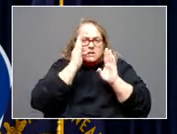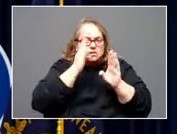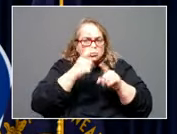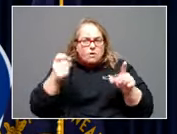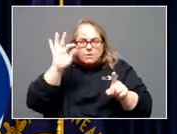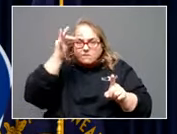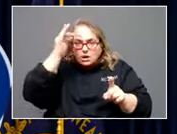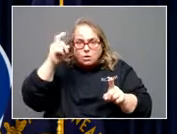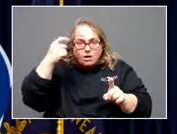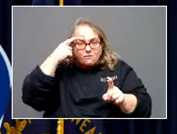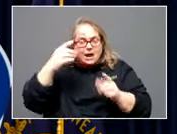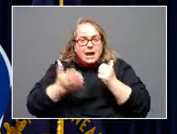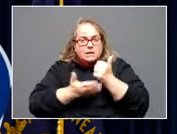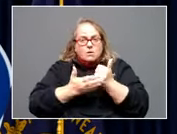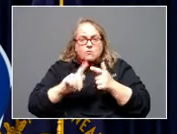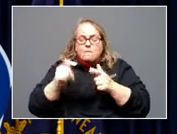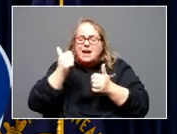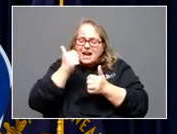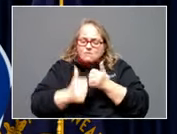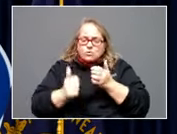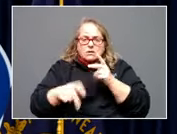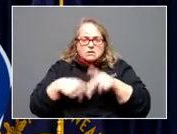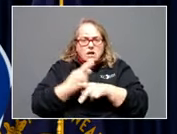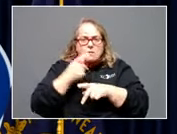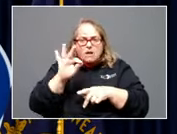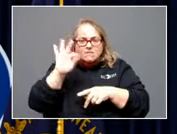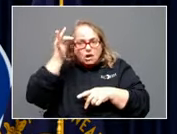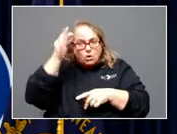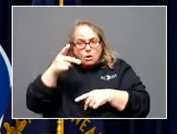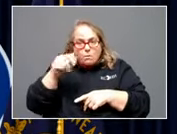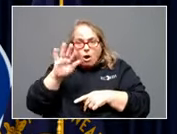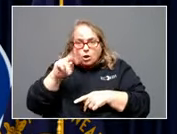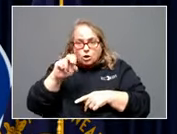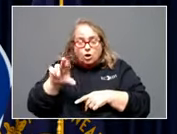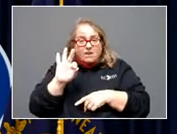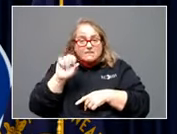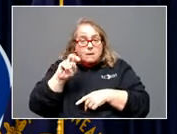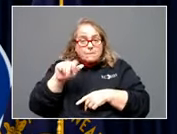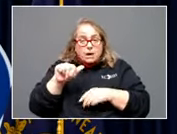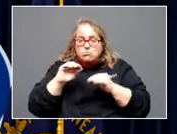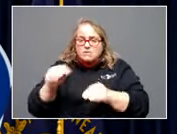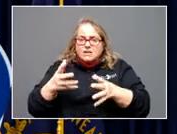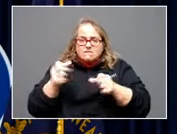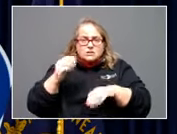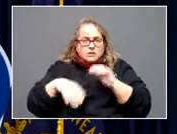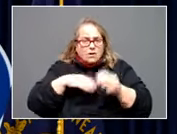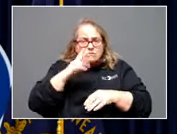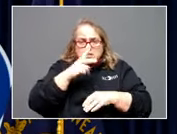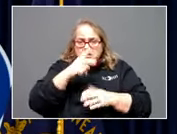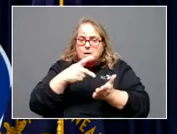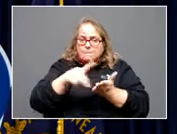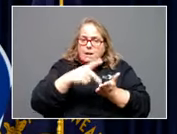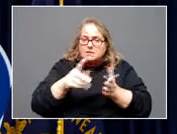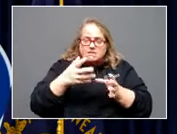from every single type of federal partner. FEMA moving faster than we've ever seen. Payments getting out faster than we've ever seen.